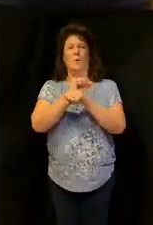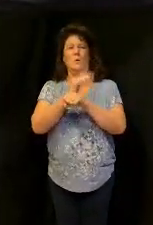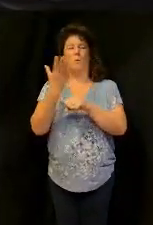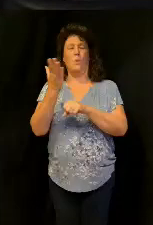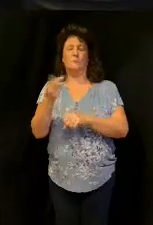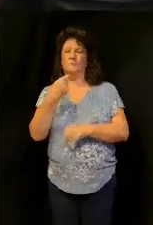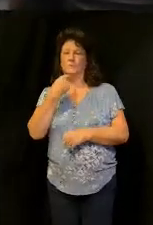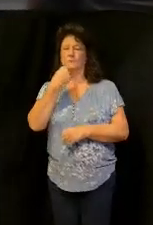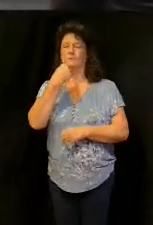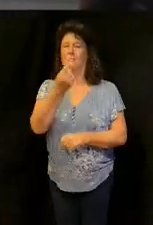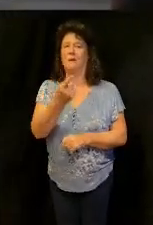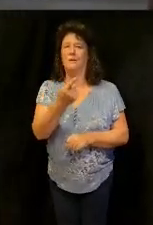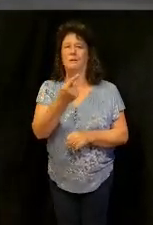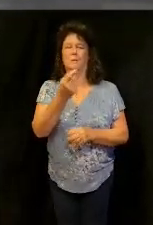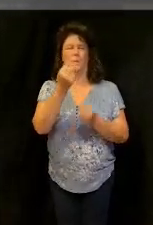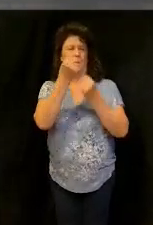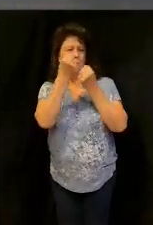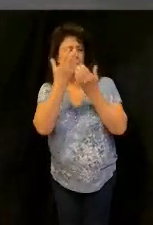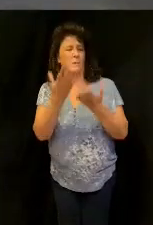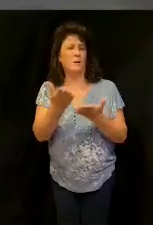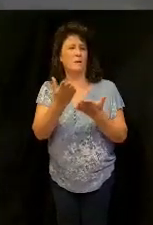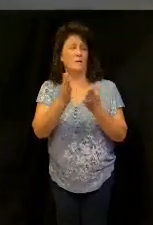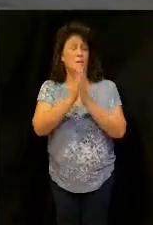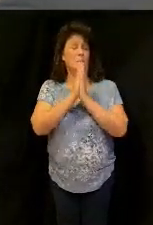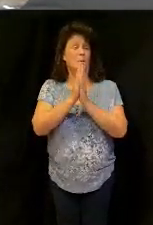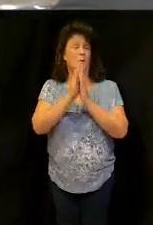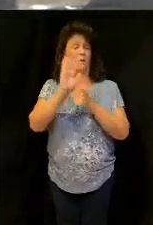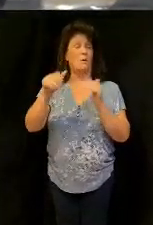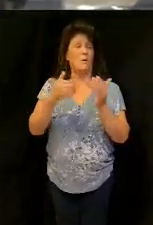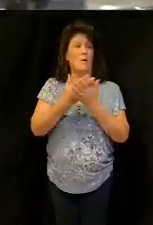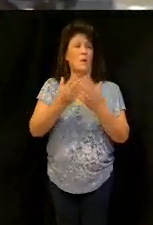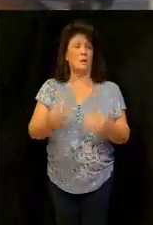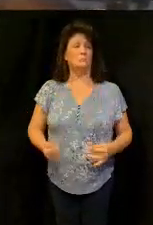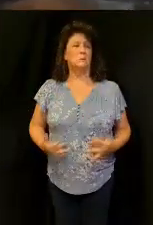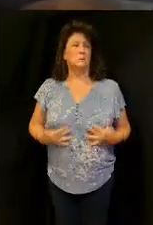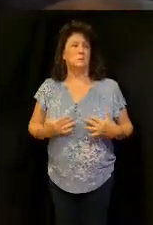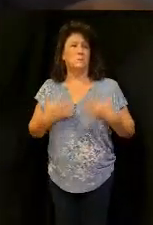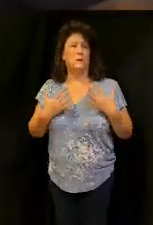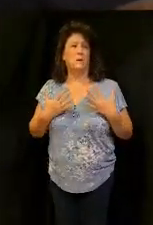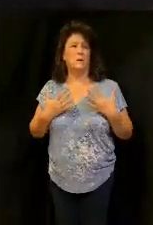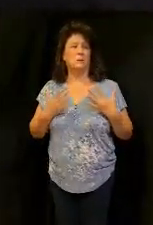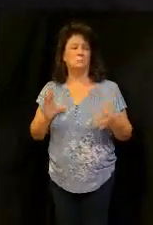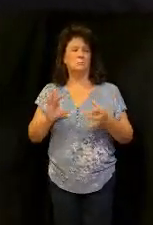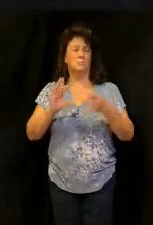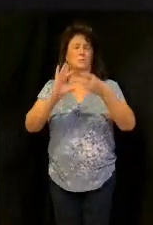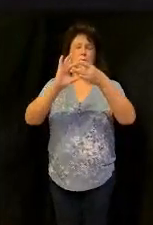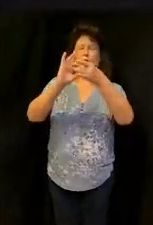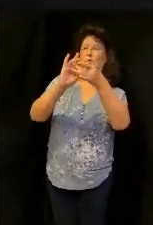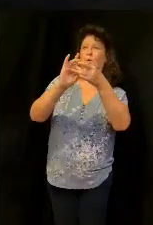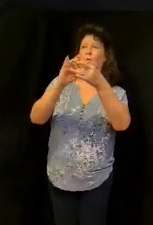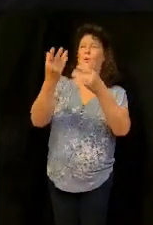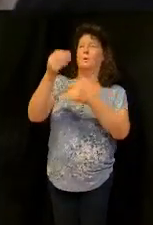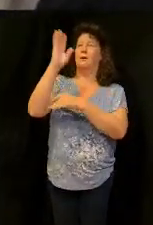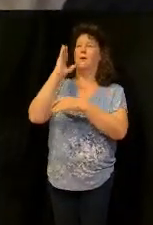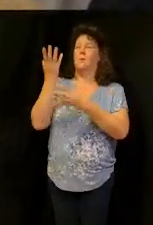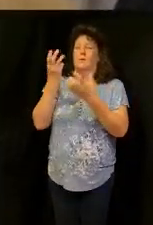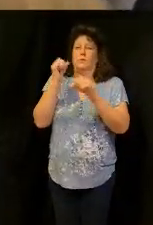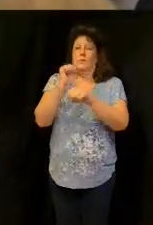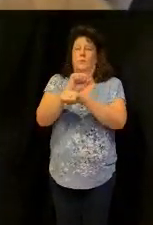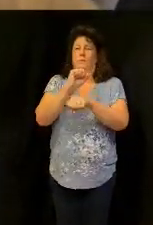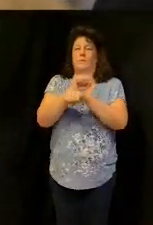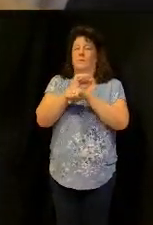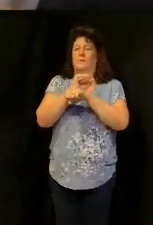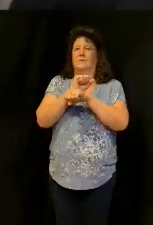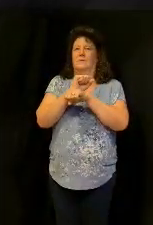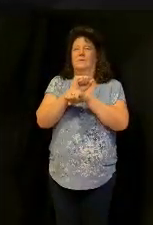you so much for it lord today i pray that we would all be stirred to get a part of god's economy that we would get a part of what you